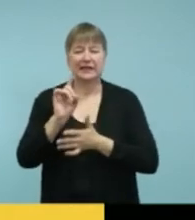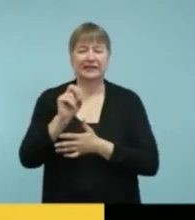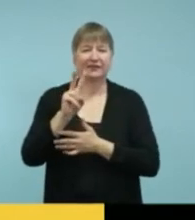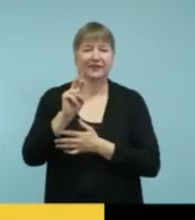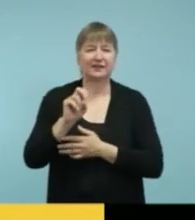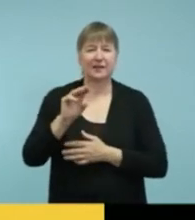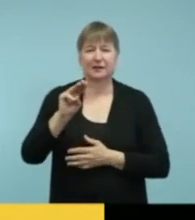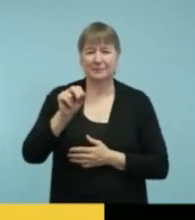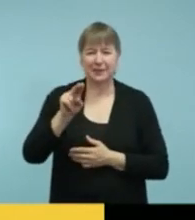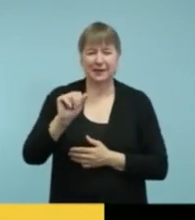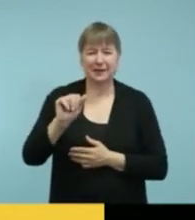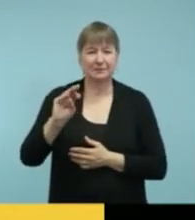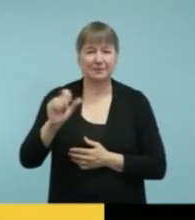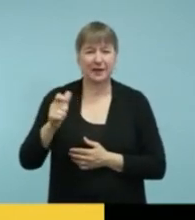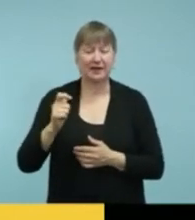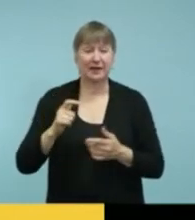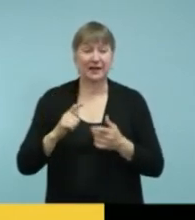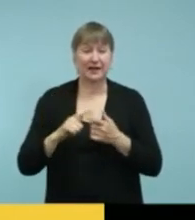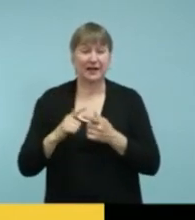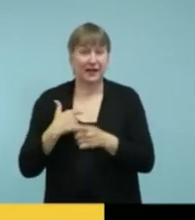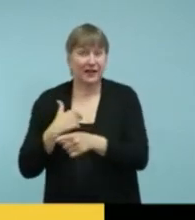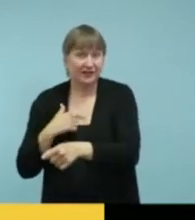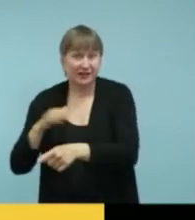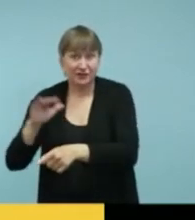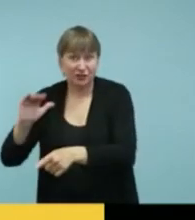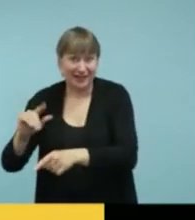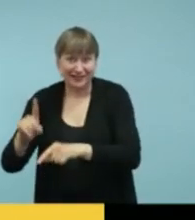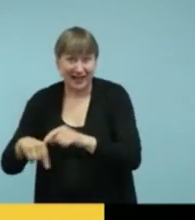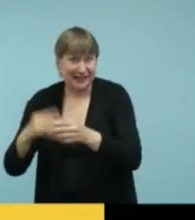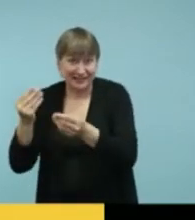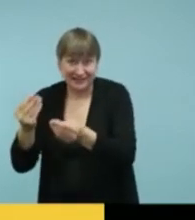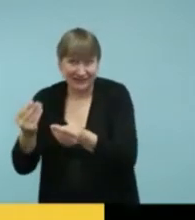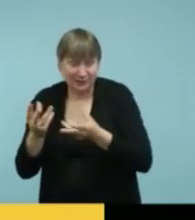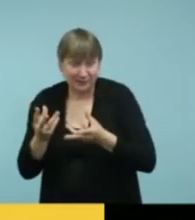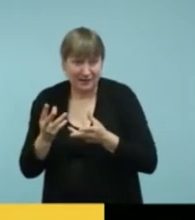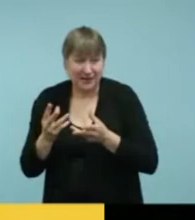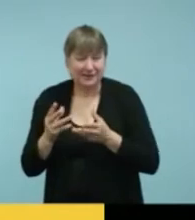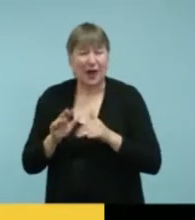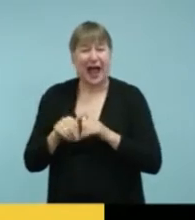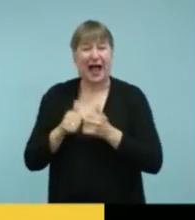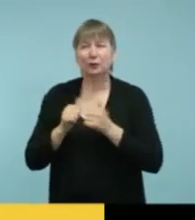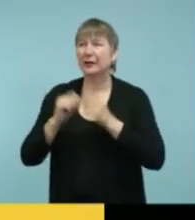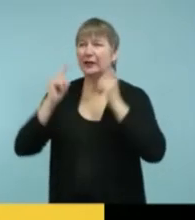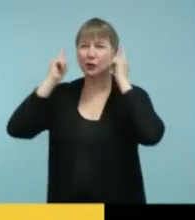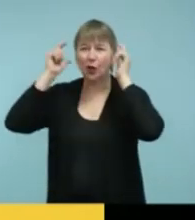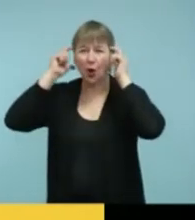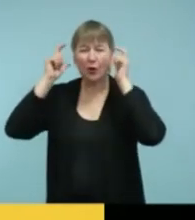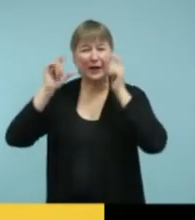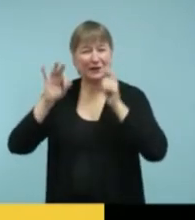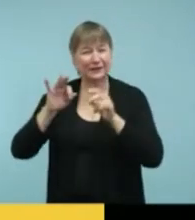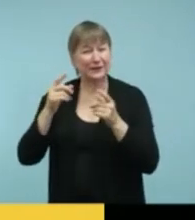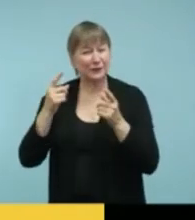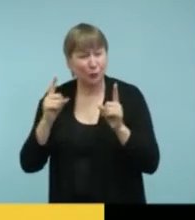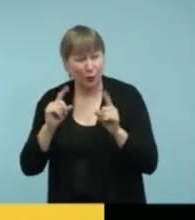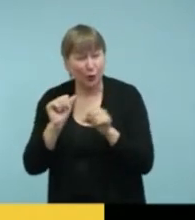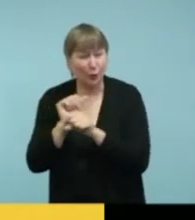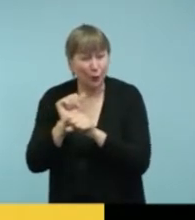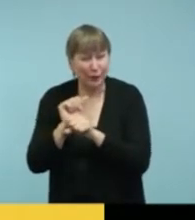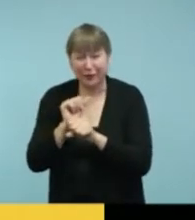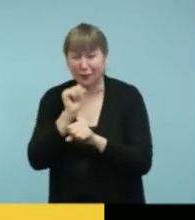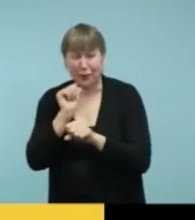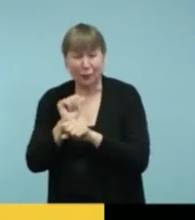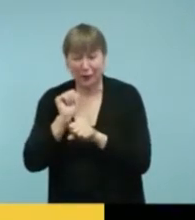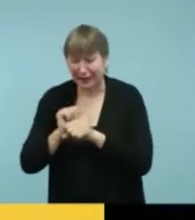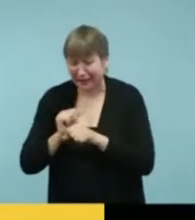when a child is unable to tell us any information, how do we know that they're working? Wow. That's a really great question.